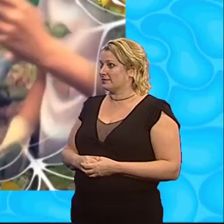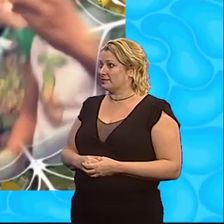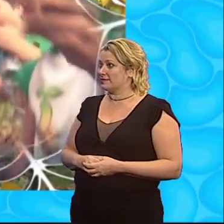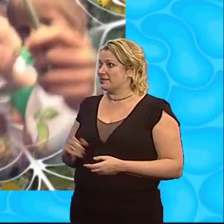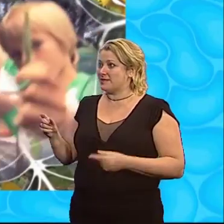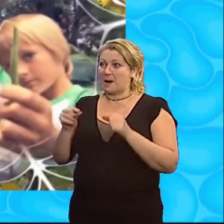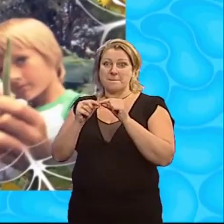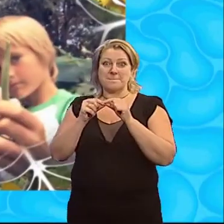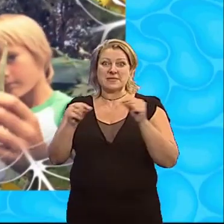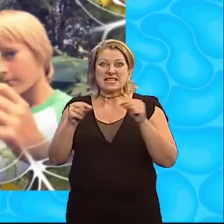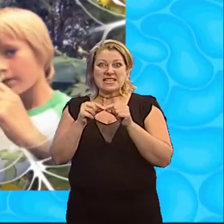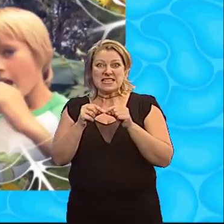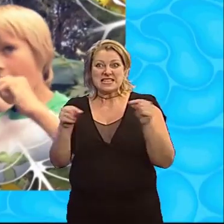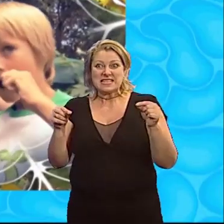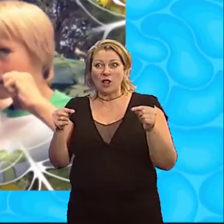Beans